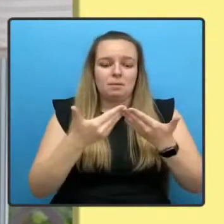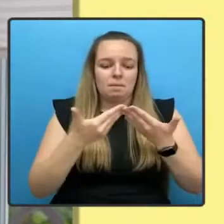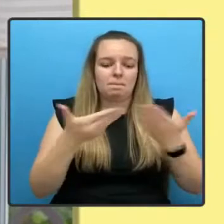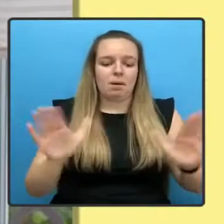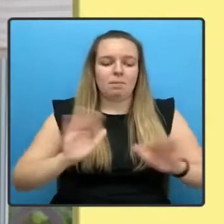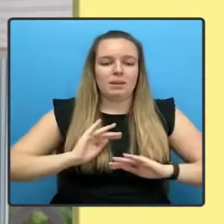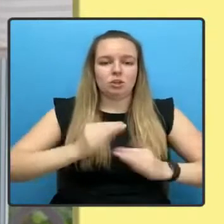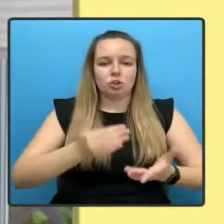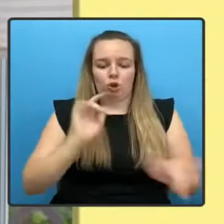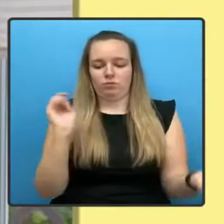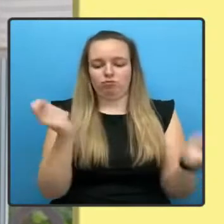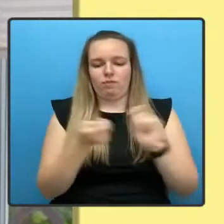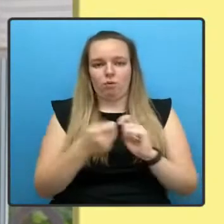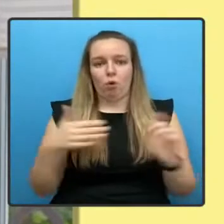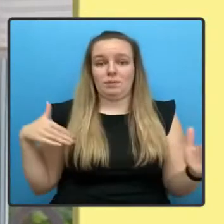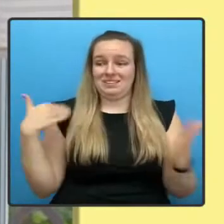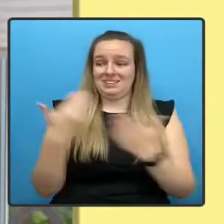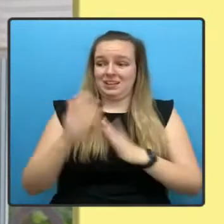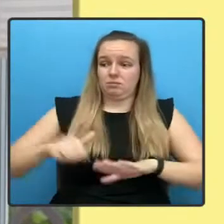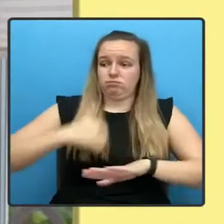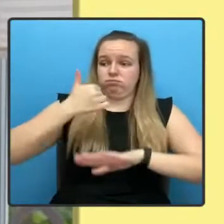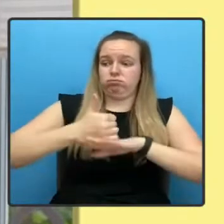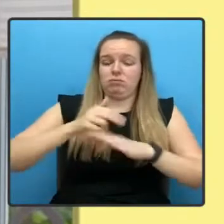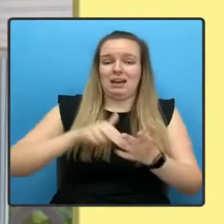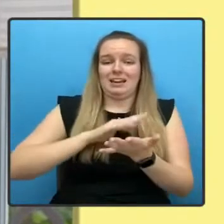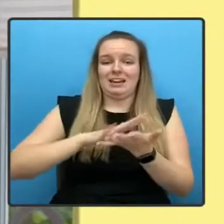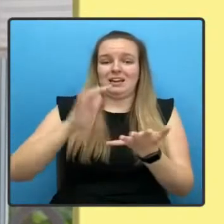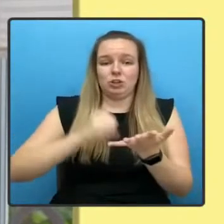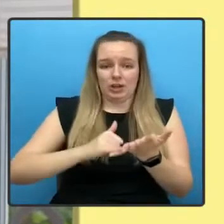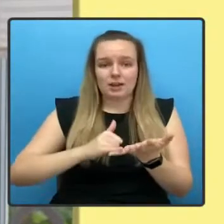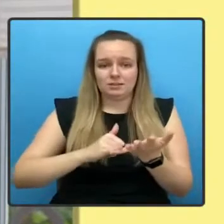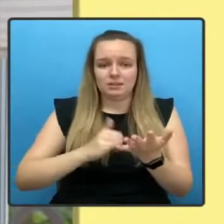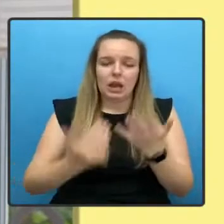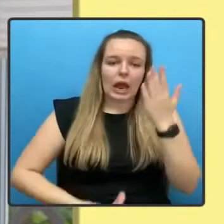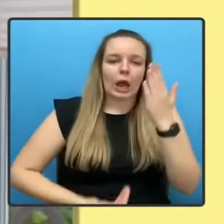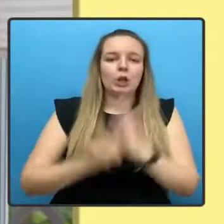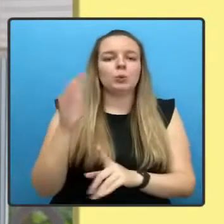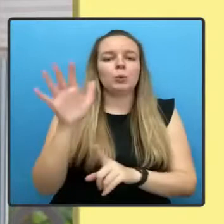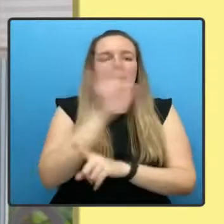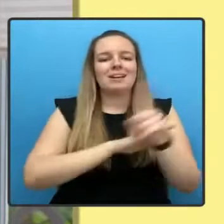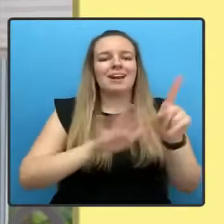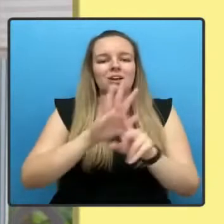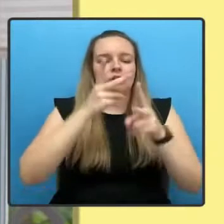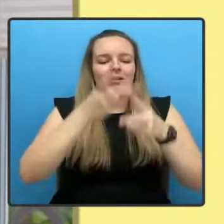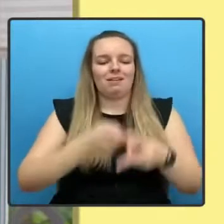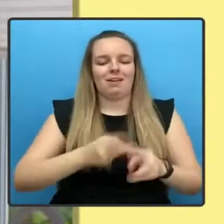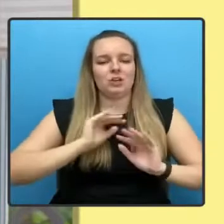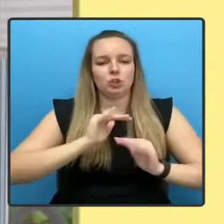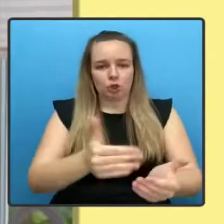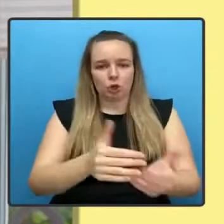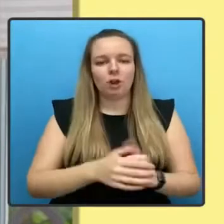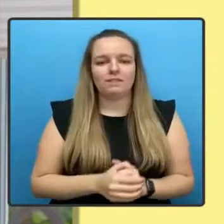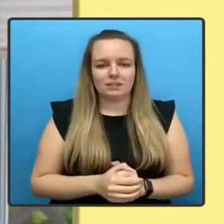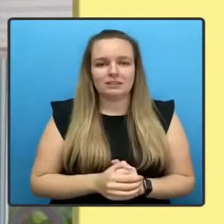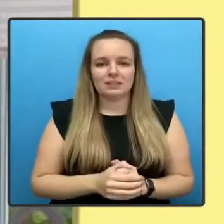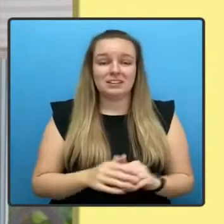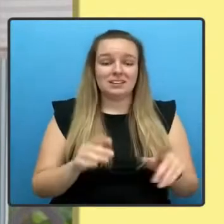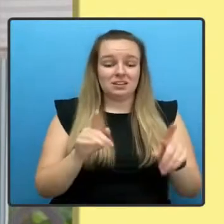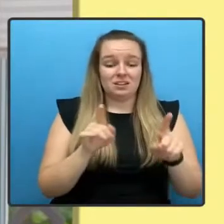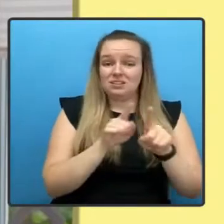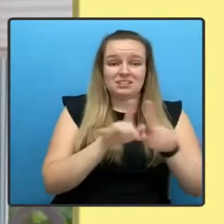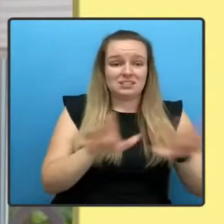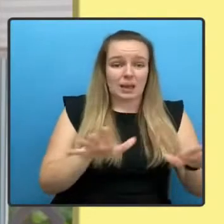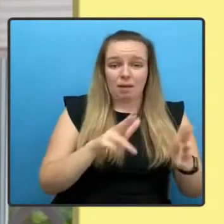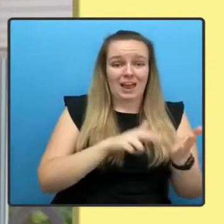of the NHS, a new National Care Service. Just like the creation of the NHS in the wake of the Second World War,